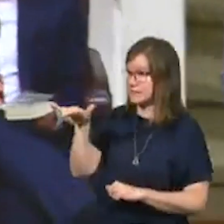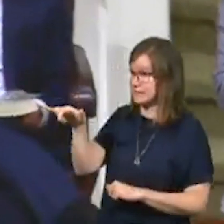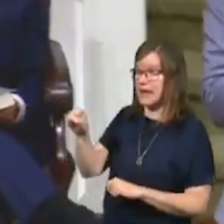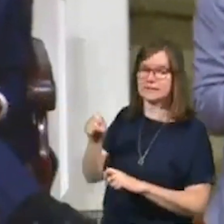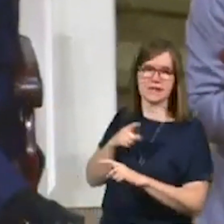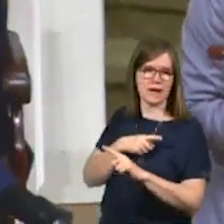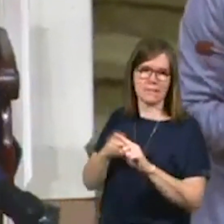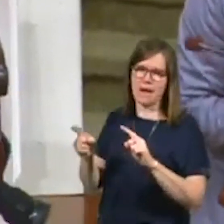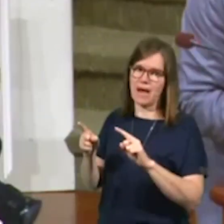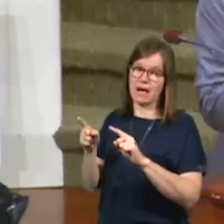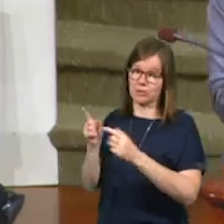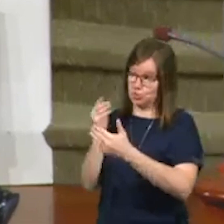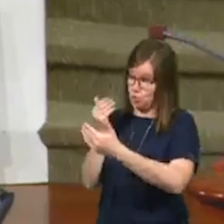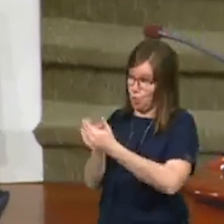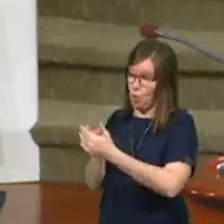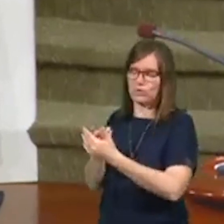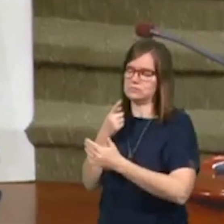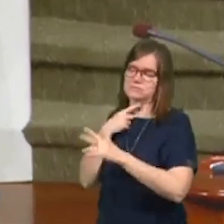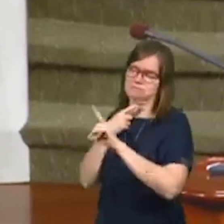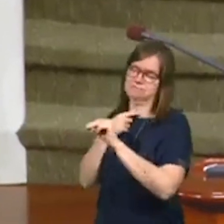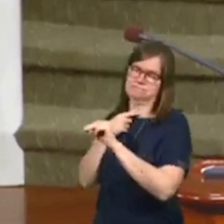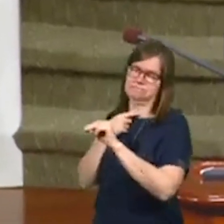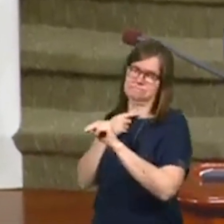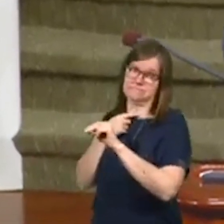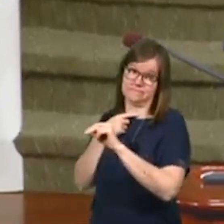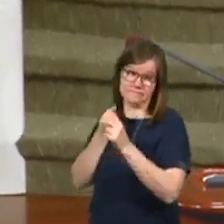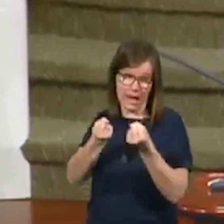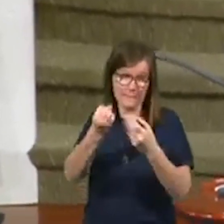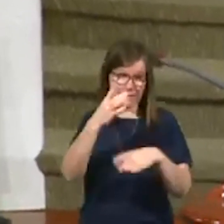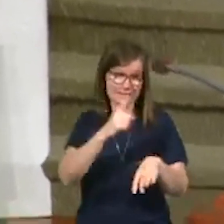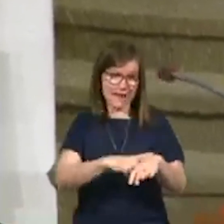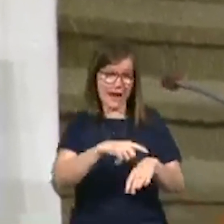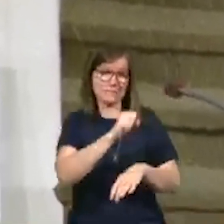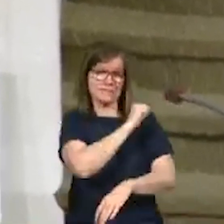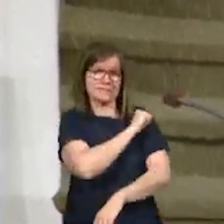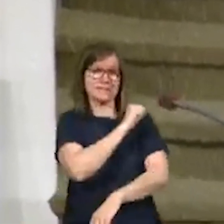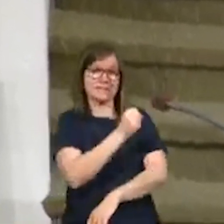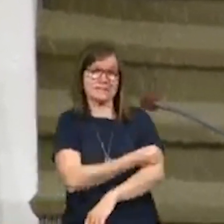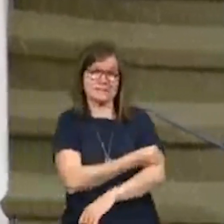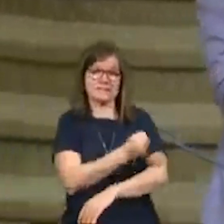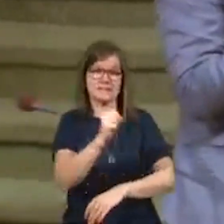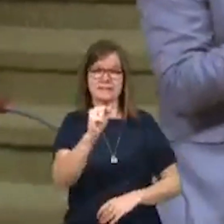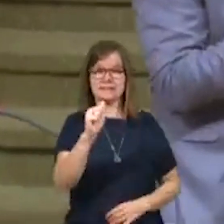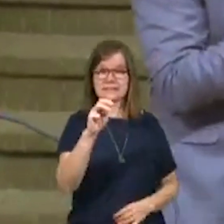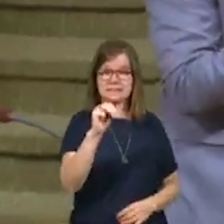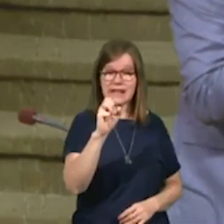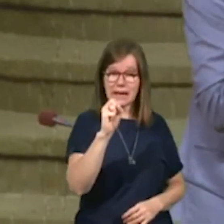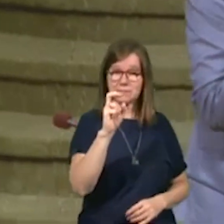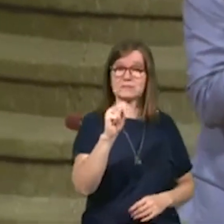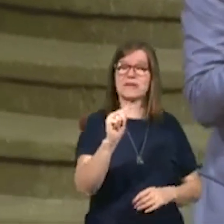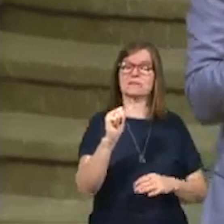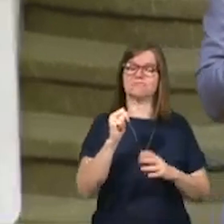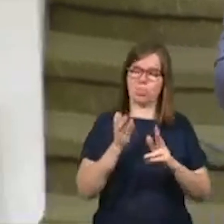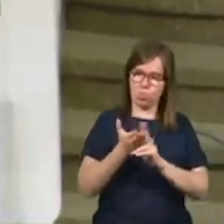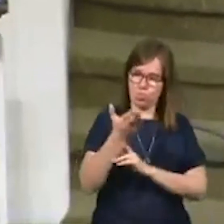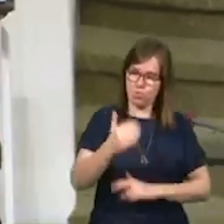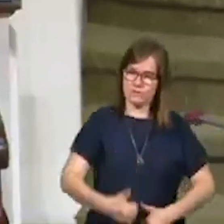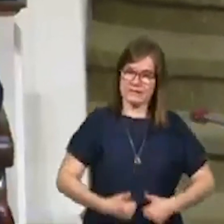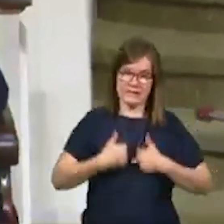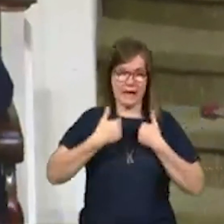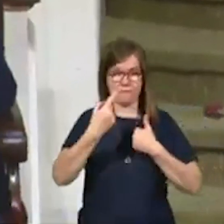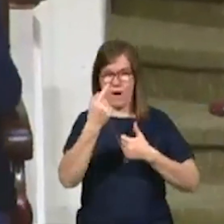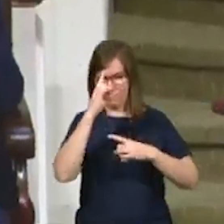yet as close as he was, he said no. I wonder how many times Samson, as he went through his life and Samson, one of the great